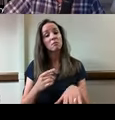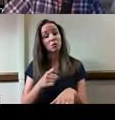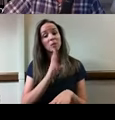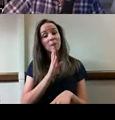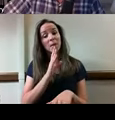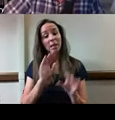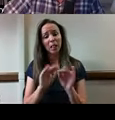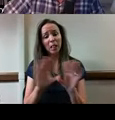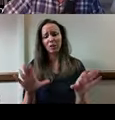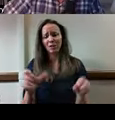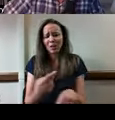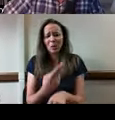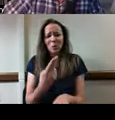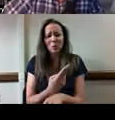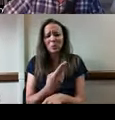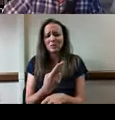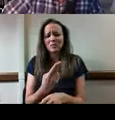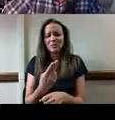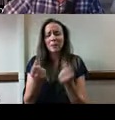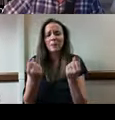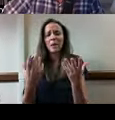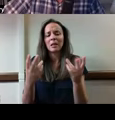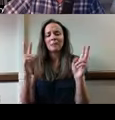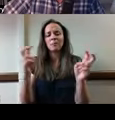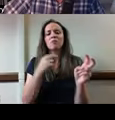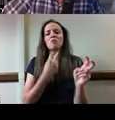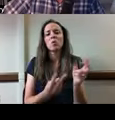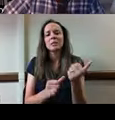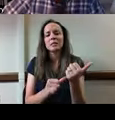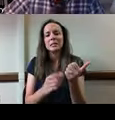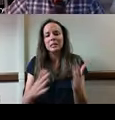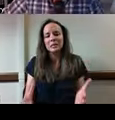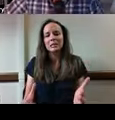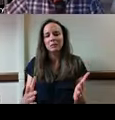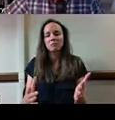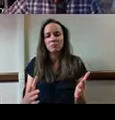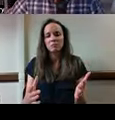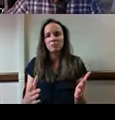can use any of the many voice assistants on the market to control your home environment as well.